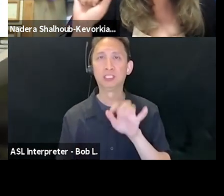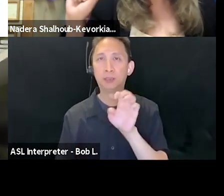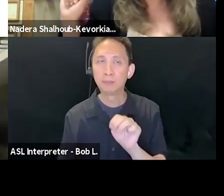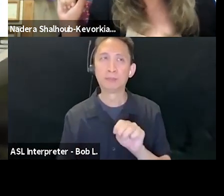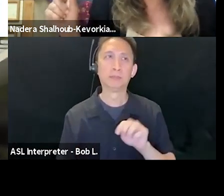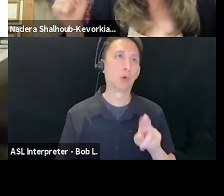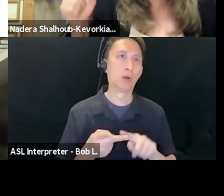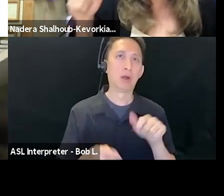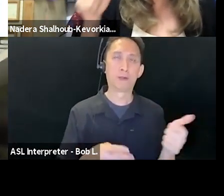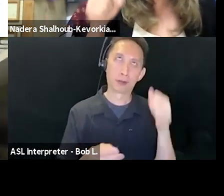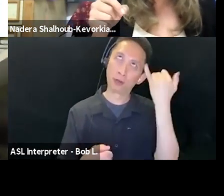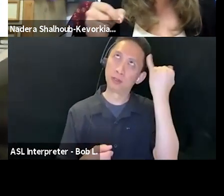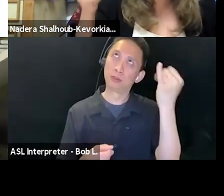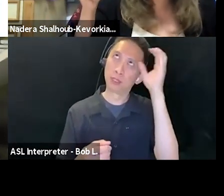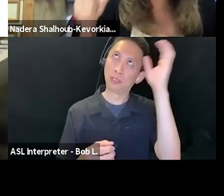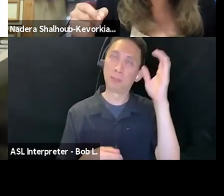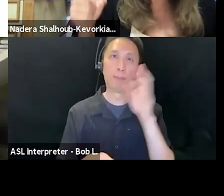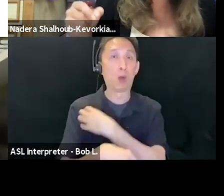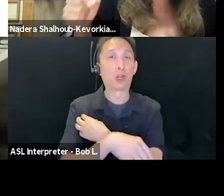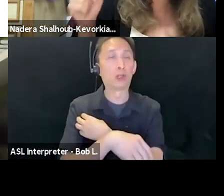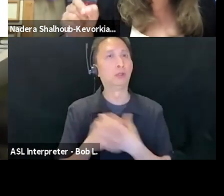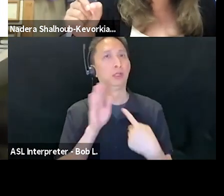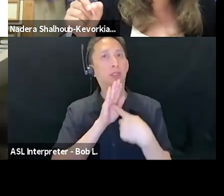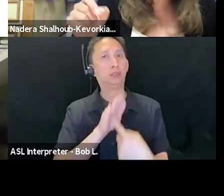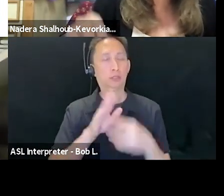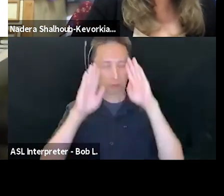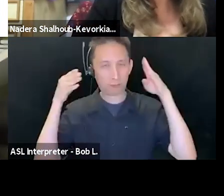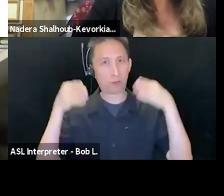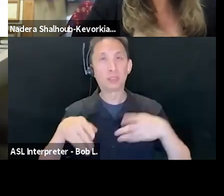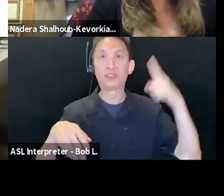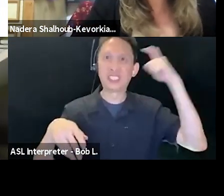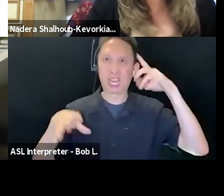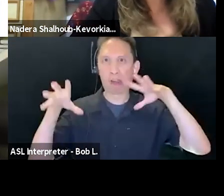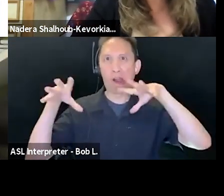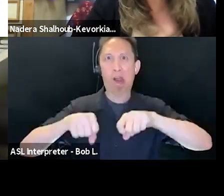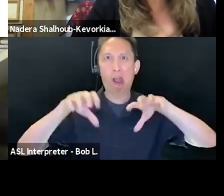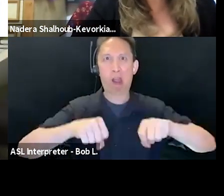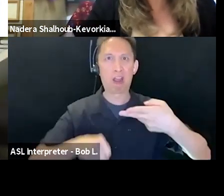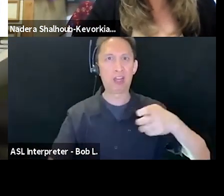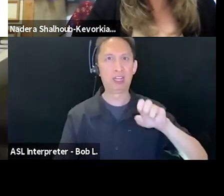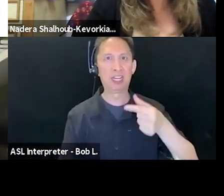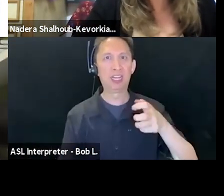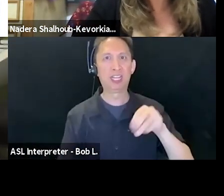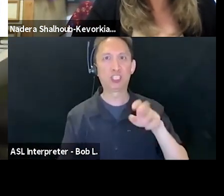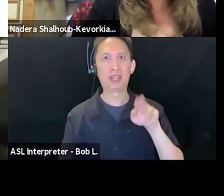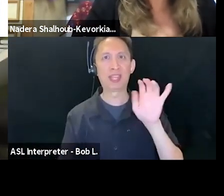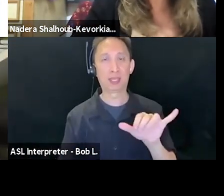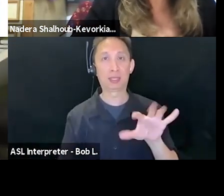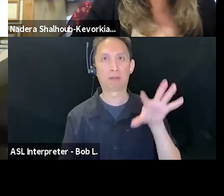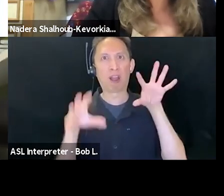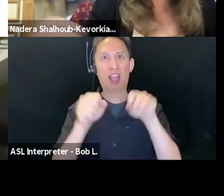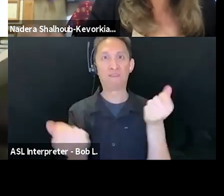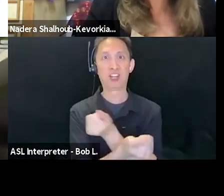power diverge from its focus on the state and its hegemony. Instead, he insisted that the central reality of power